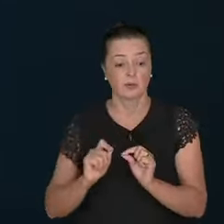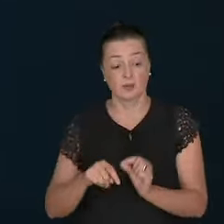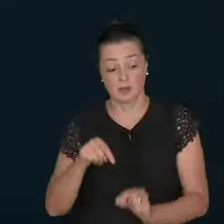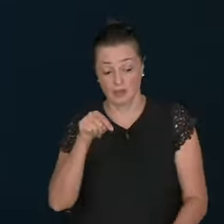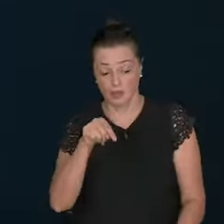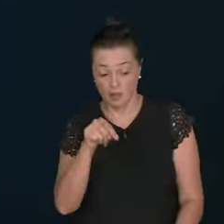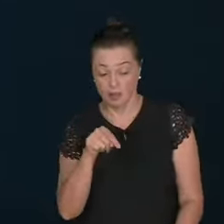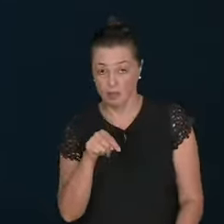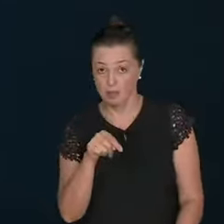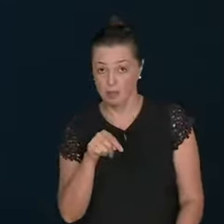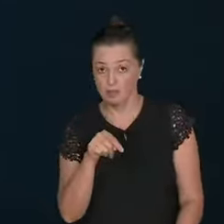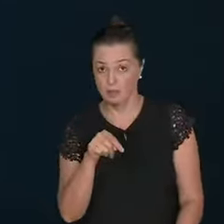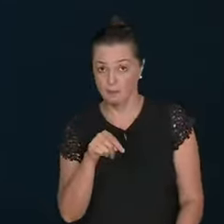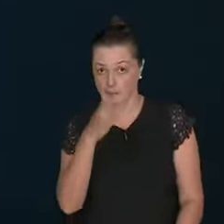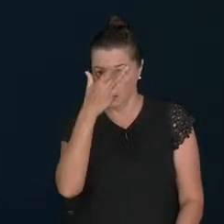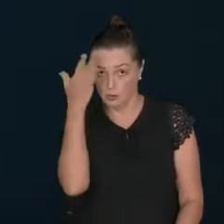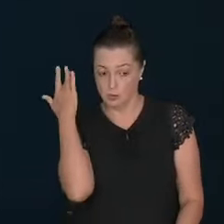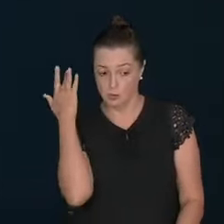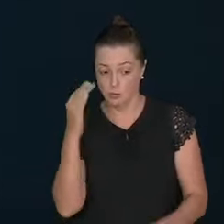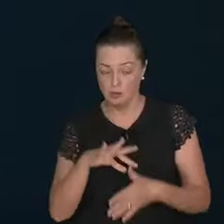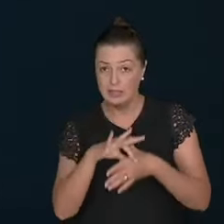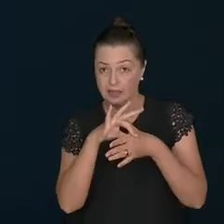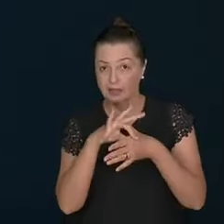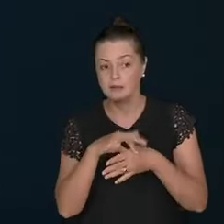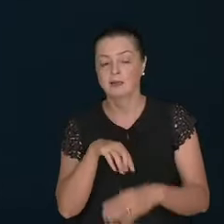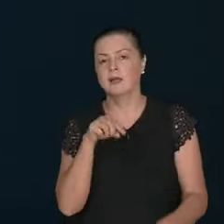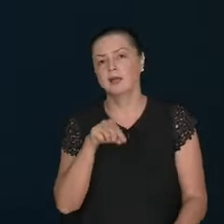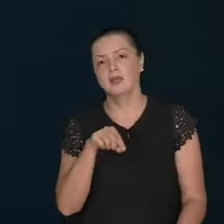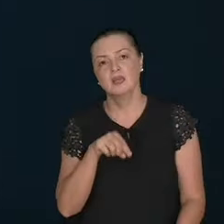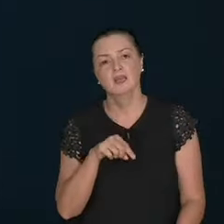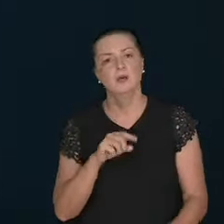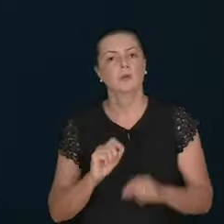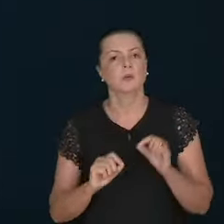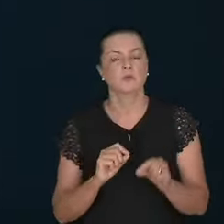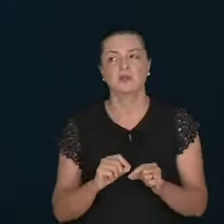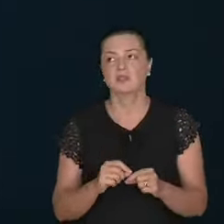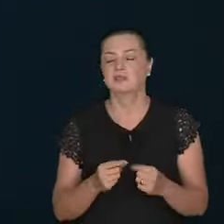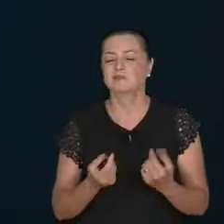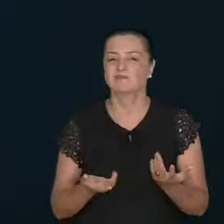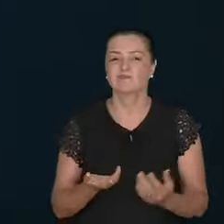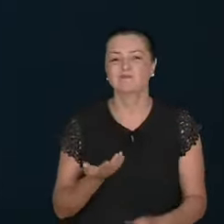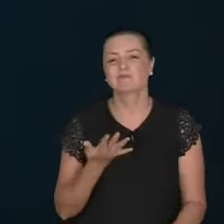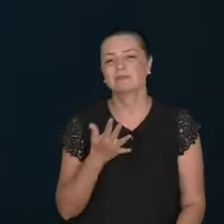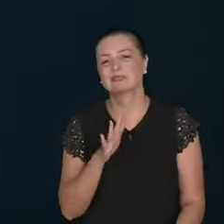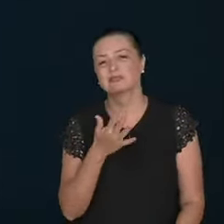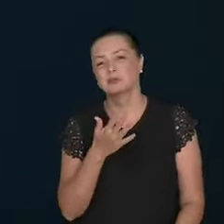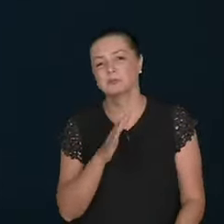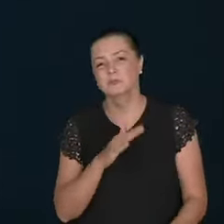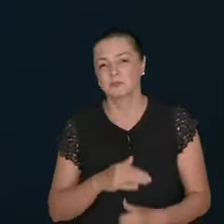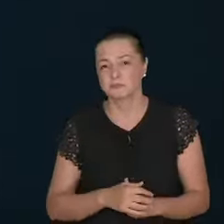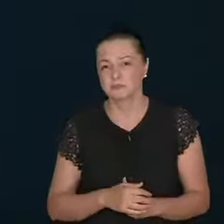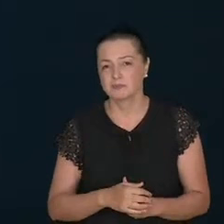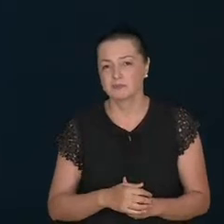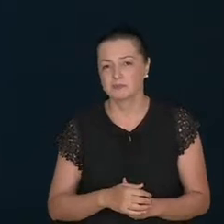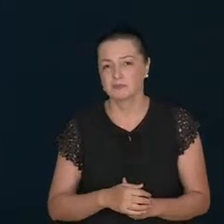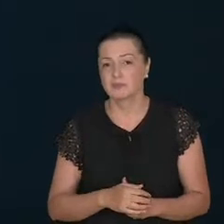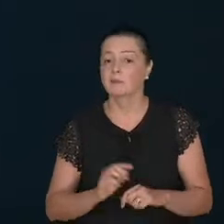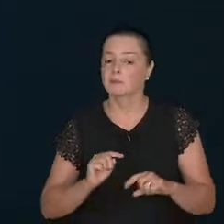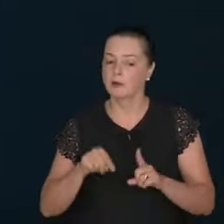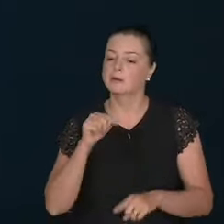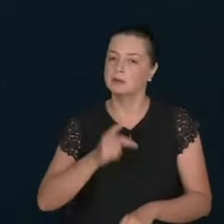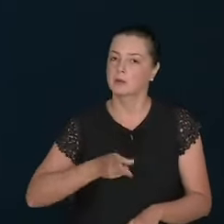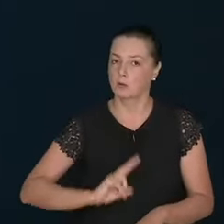fallen. Fallen. So. They were fallen. But they were doing. lot of things. They had works. So. And you.